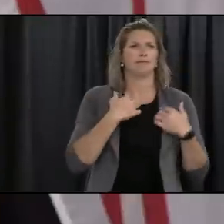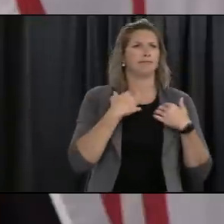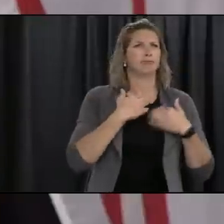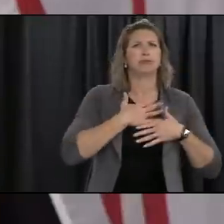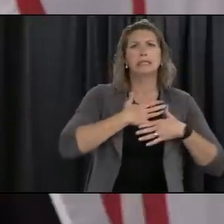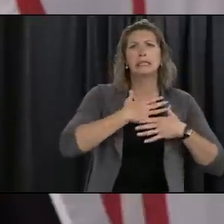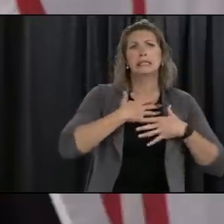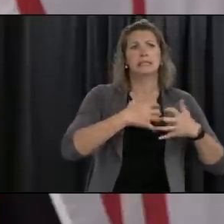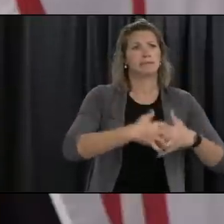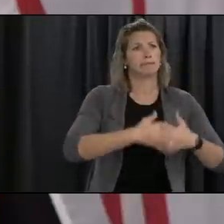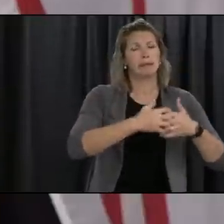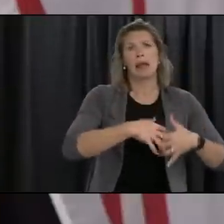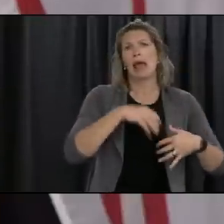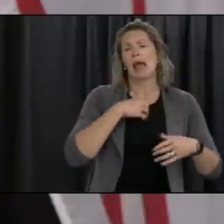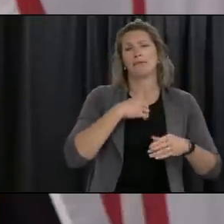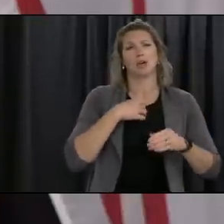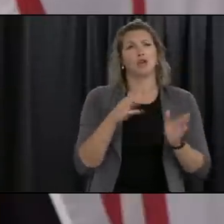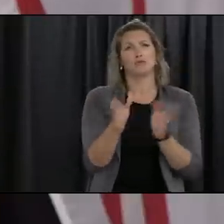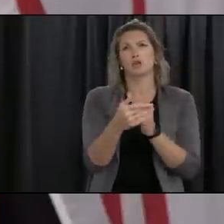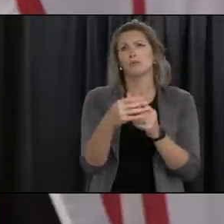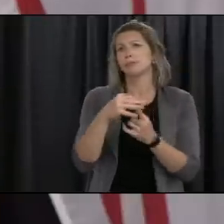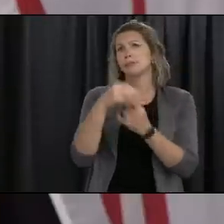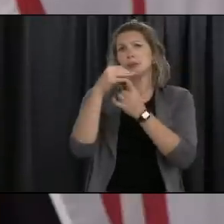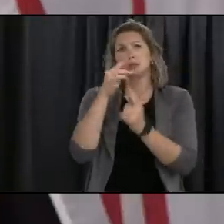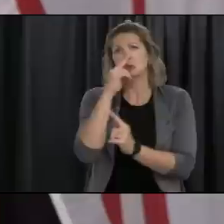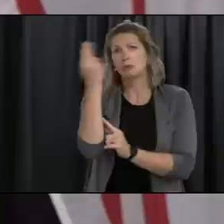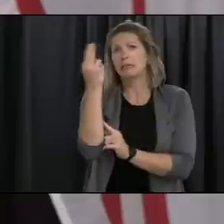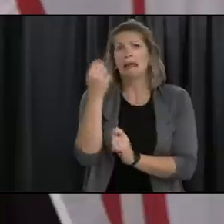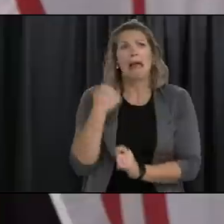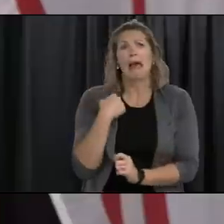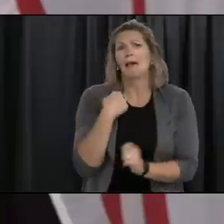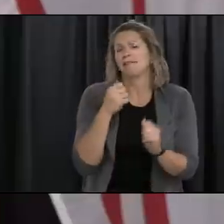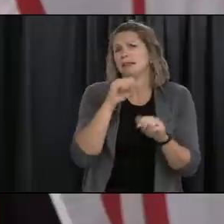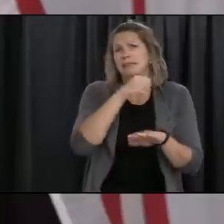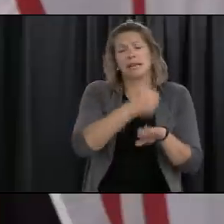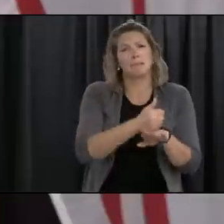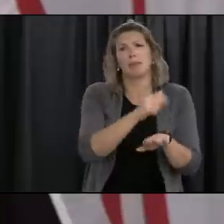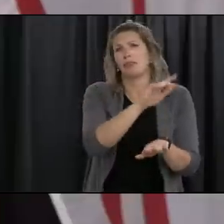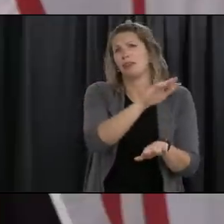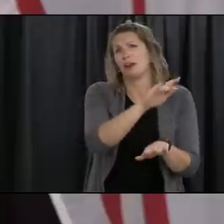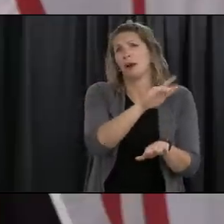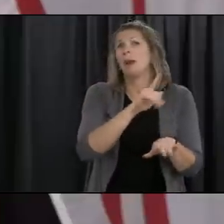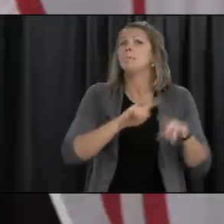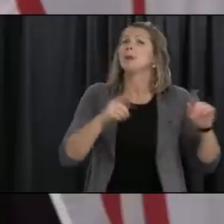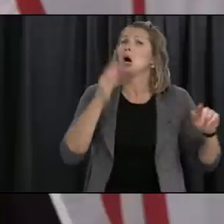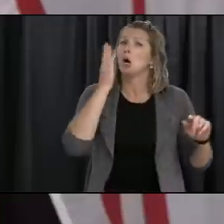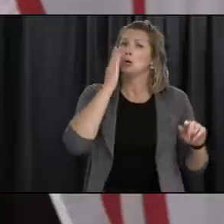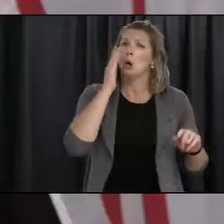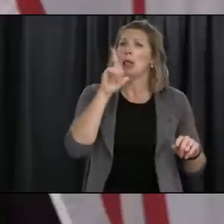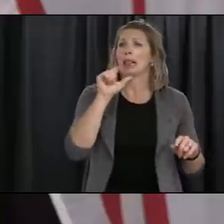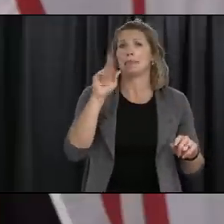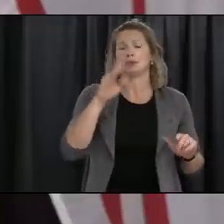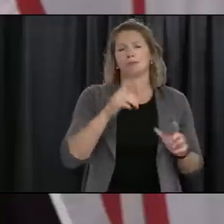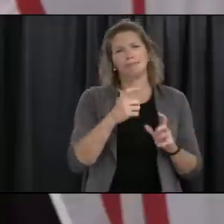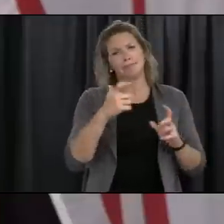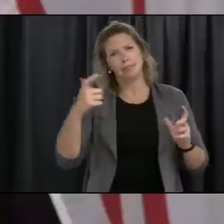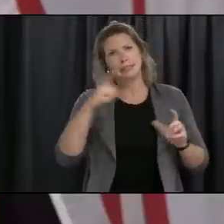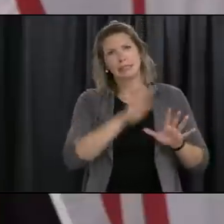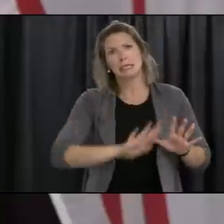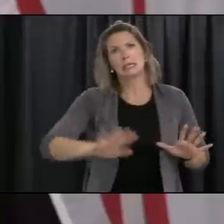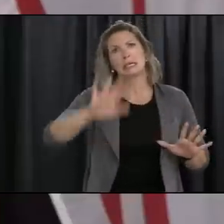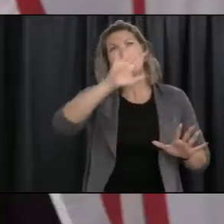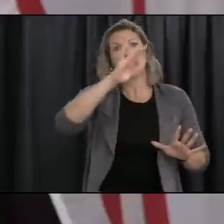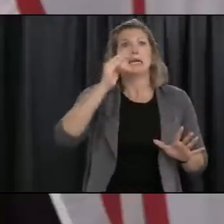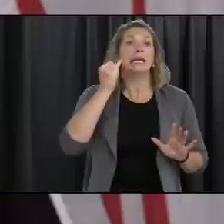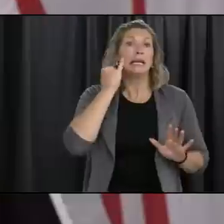stabilize sick patients because of the nature of labrador and its health care structure traditionally patients requiring a certain